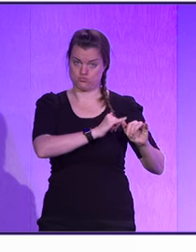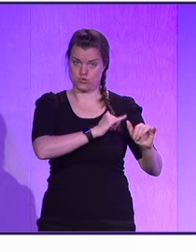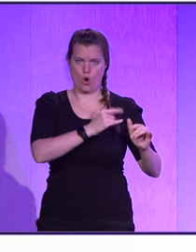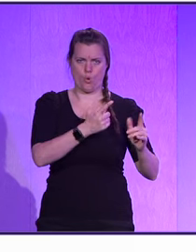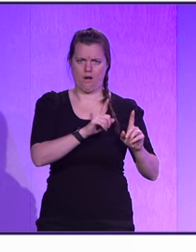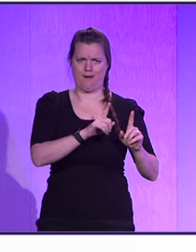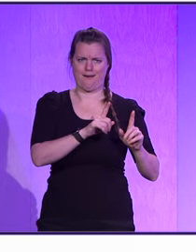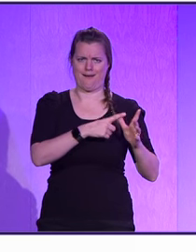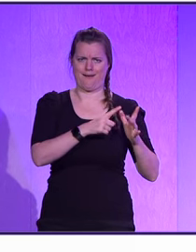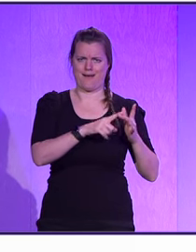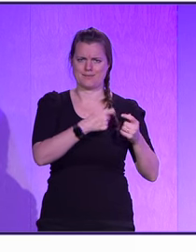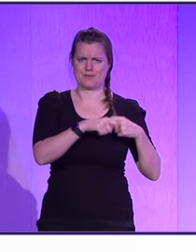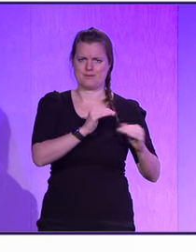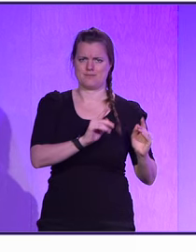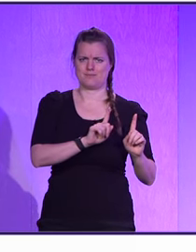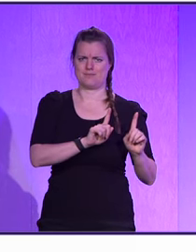higher levels of the company?